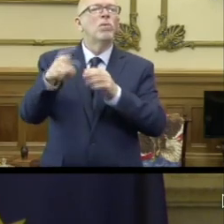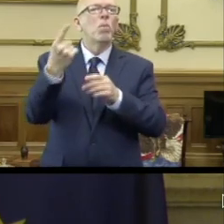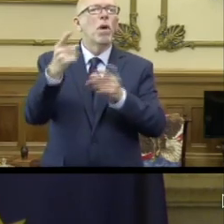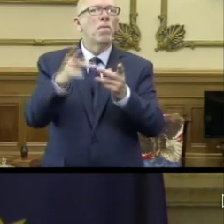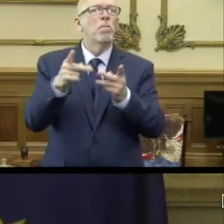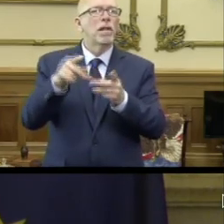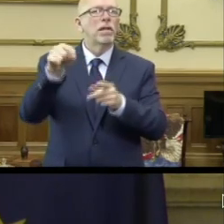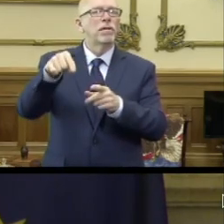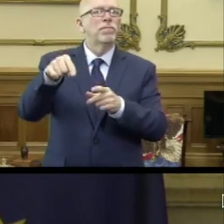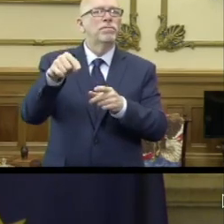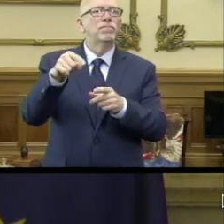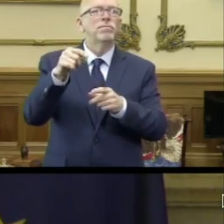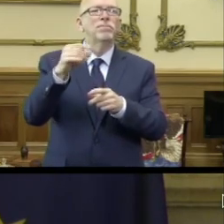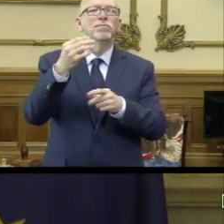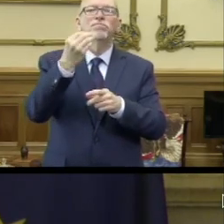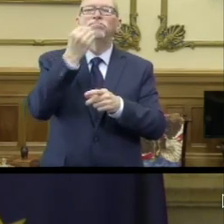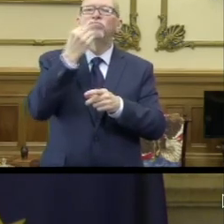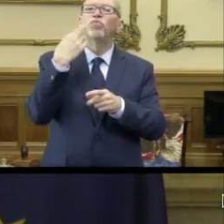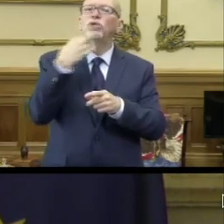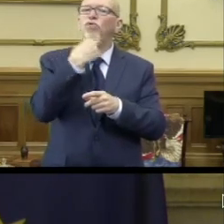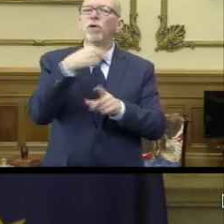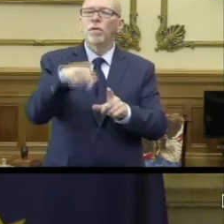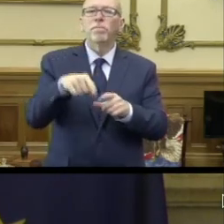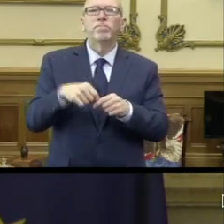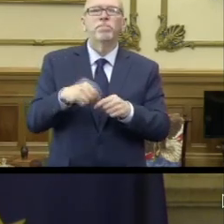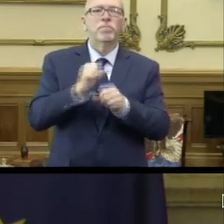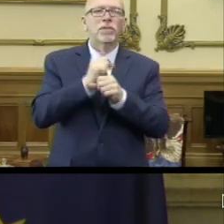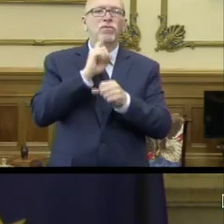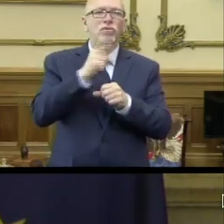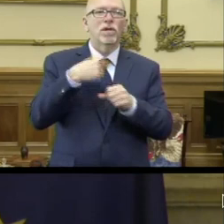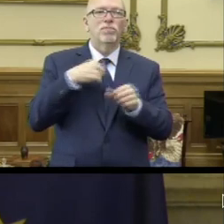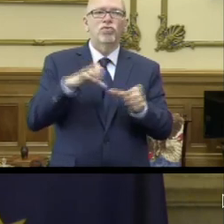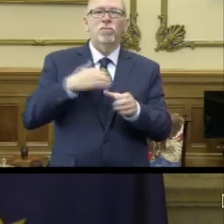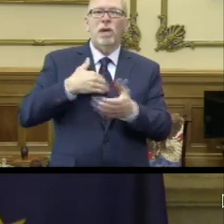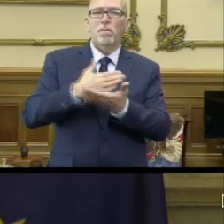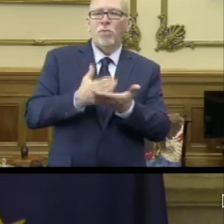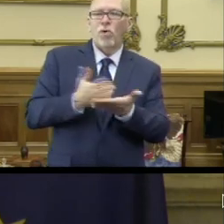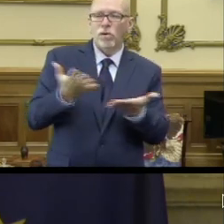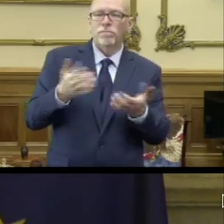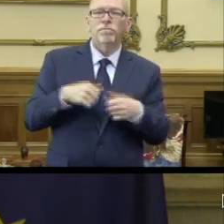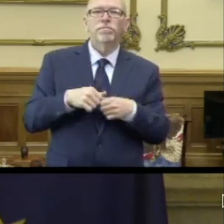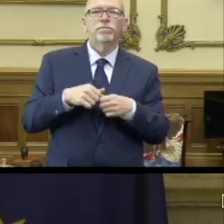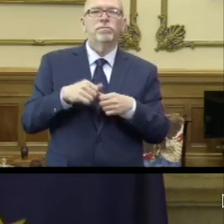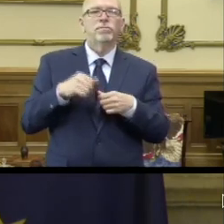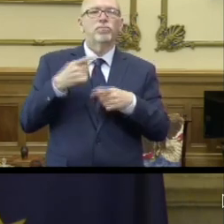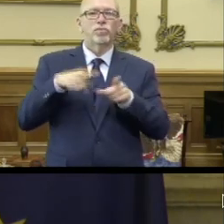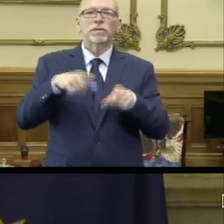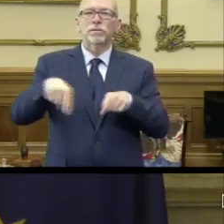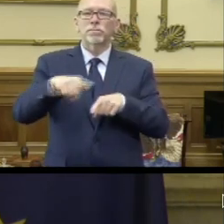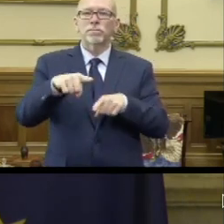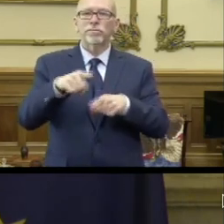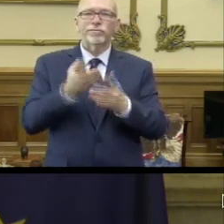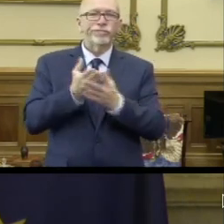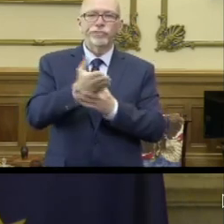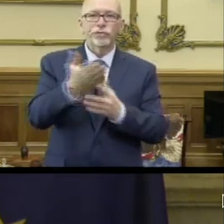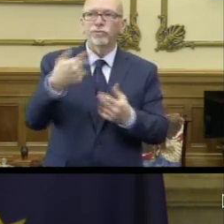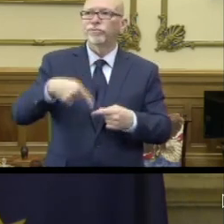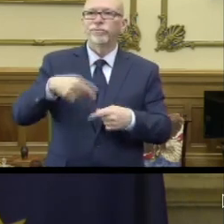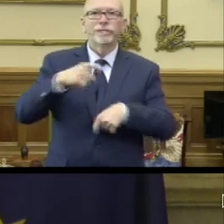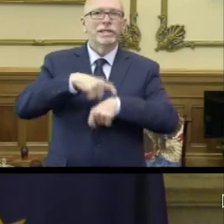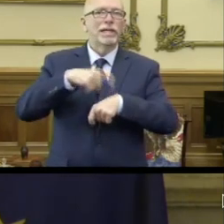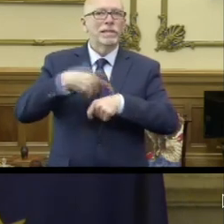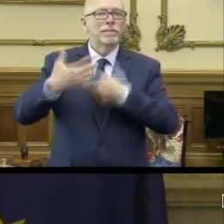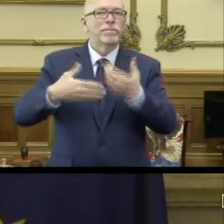dining establishment. I'd like to make sure that I'm doing my part while they're weathering this storm. And